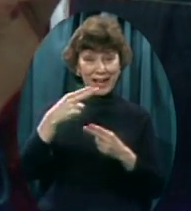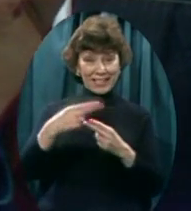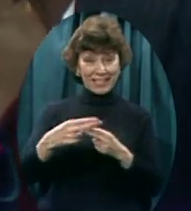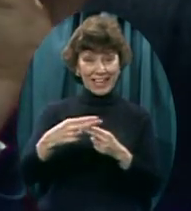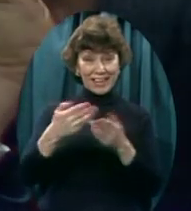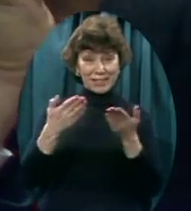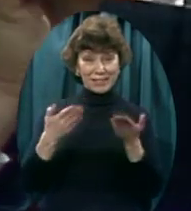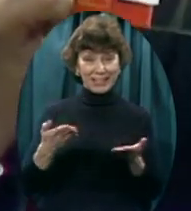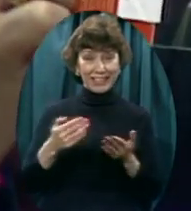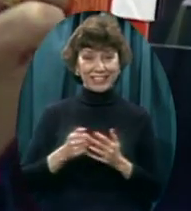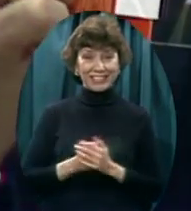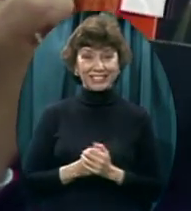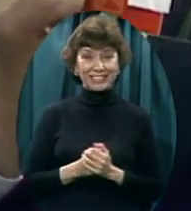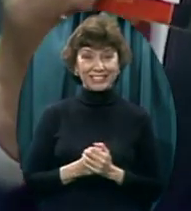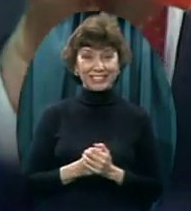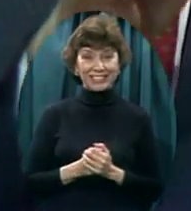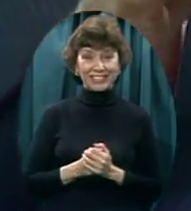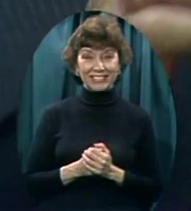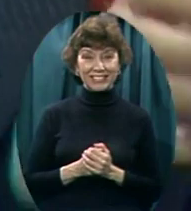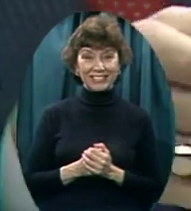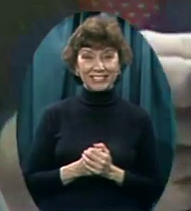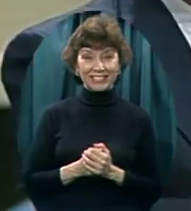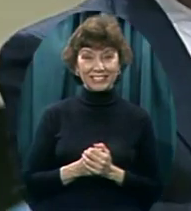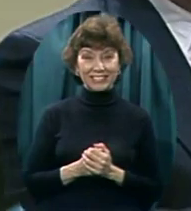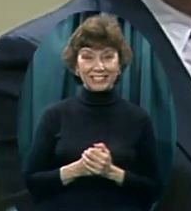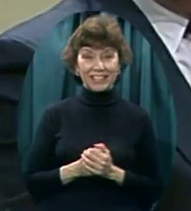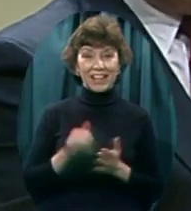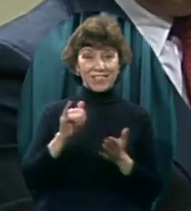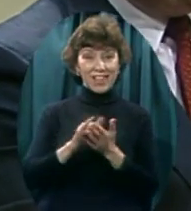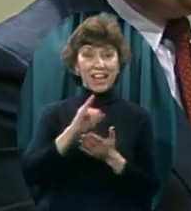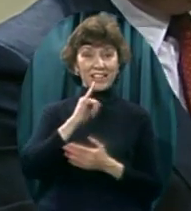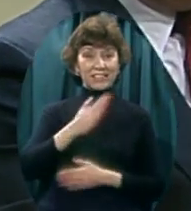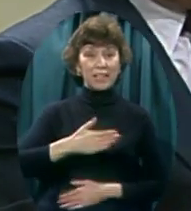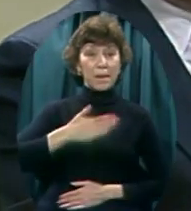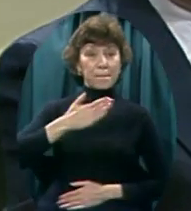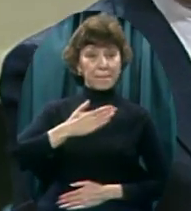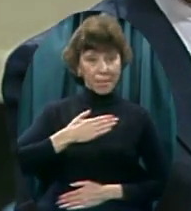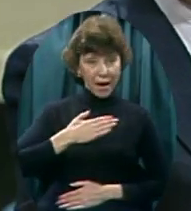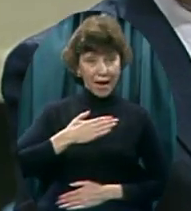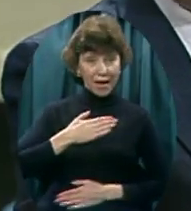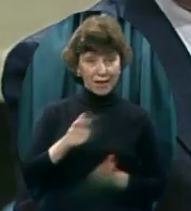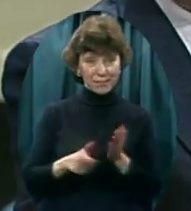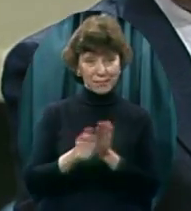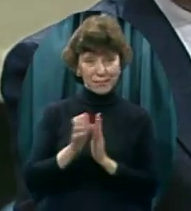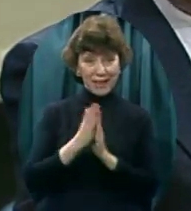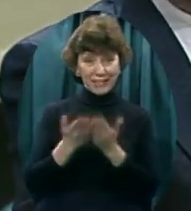little address sticker right there. That happens to be mine. You couldn't read it any way from where you are.